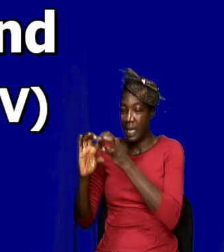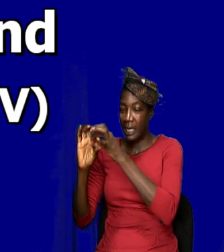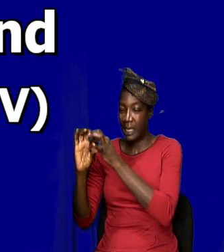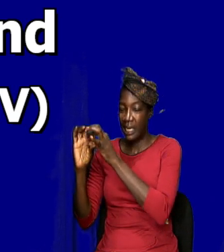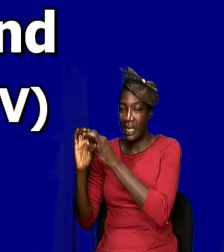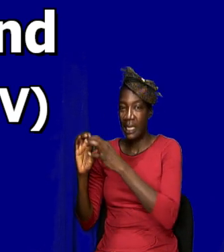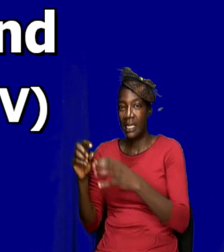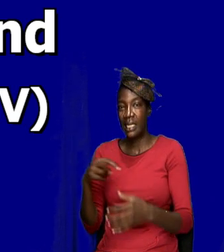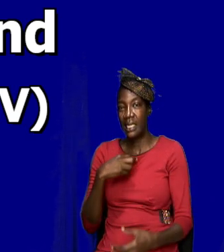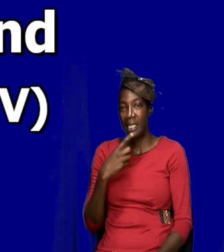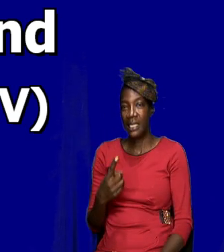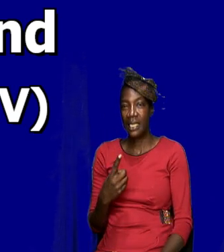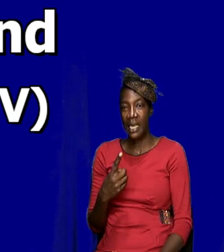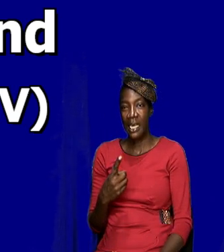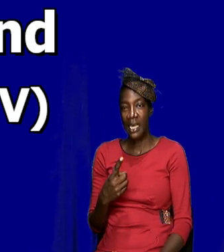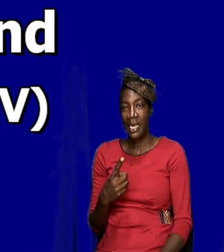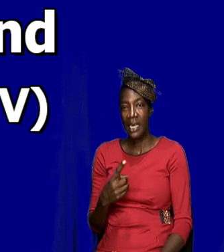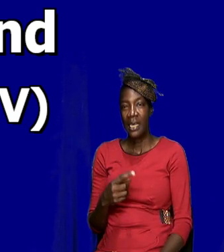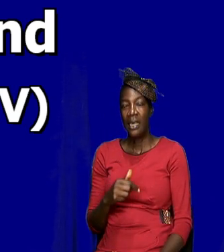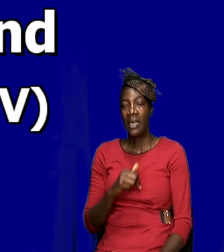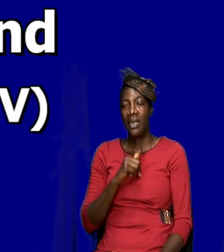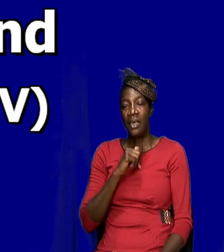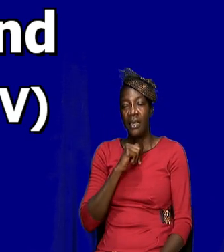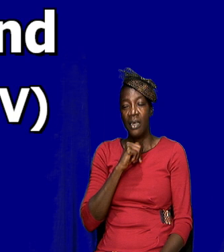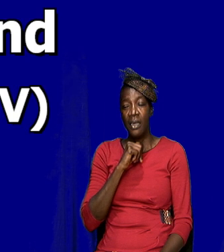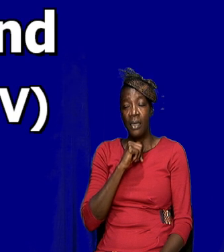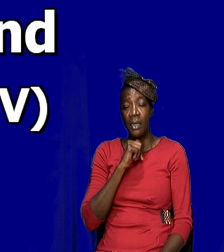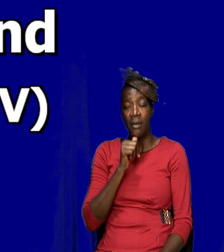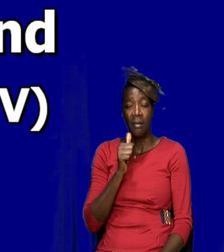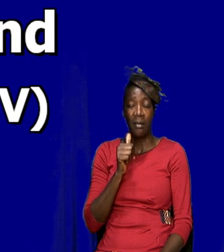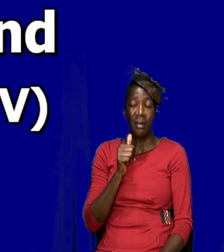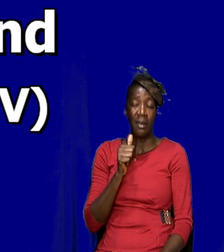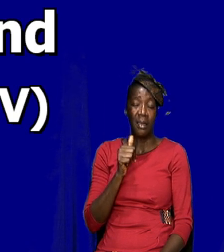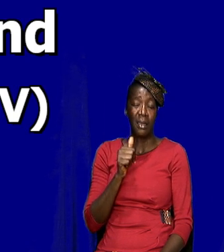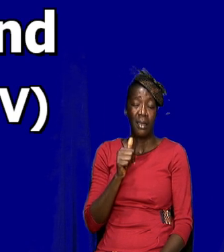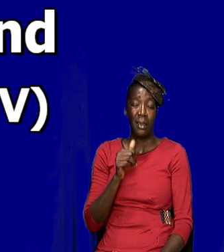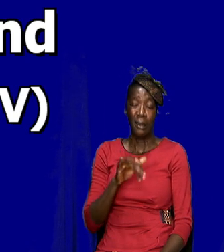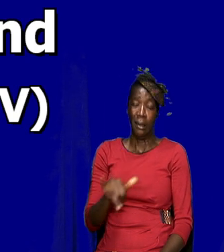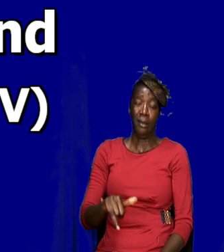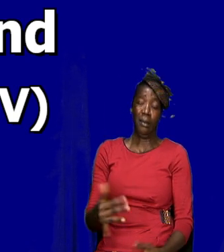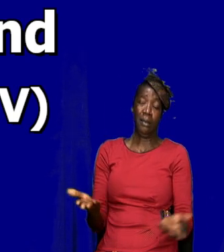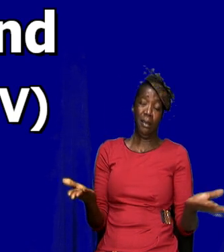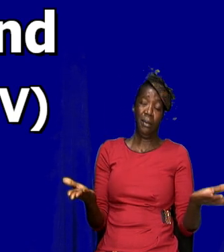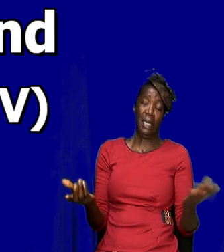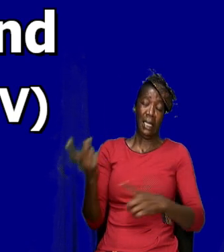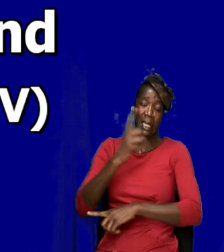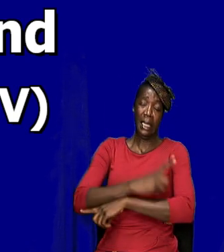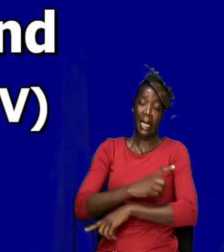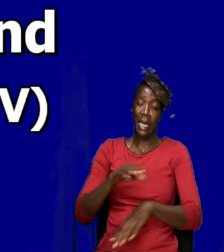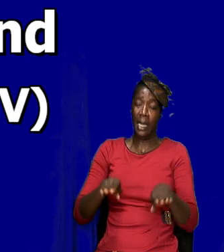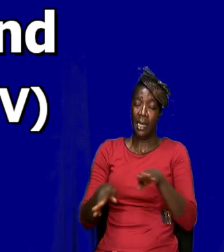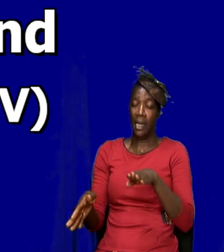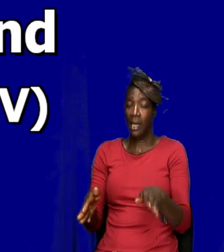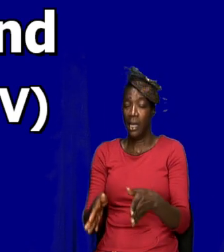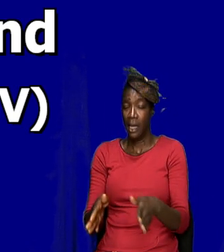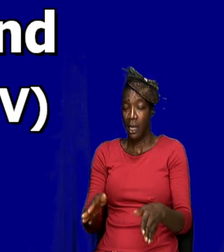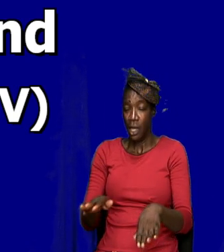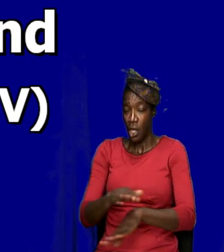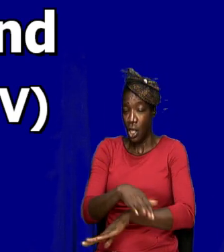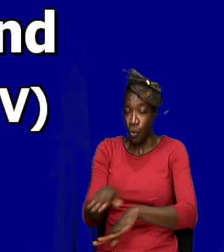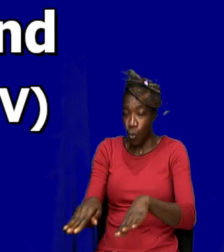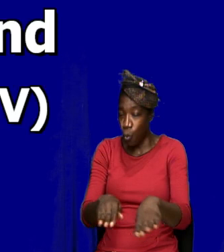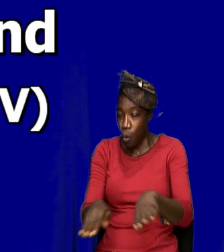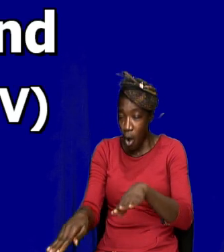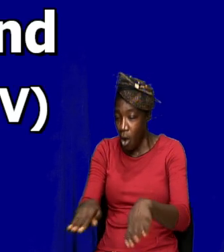you know, it's no coincidence that the day that he walked on water, the night before he